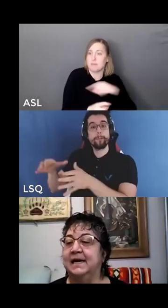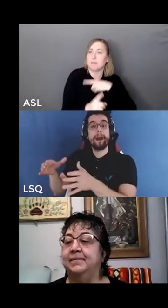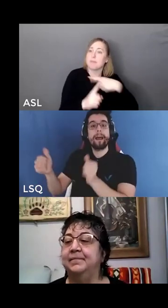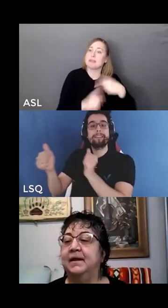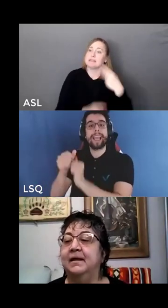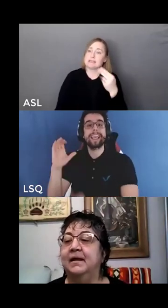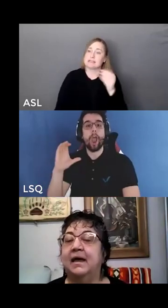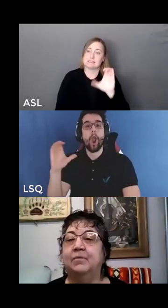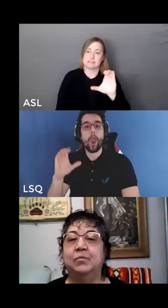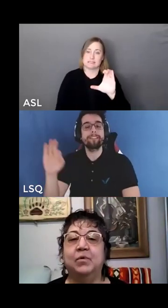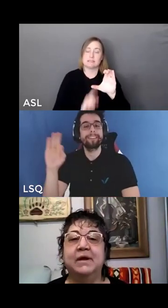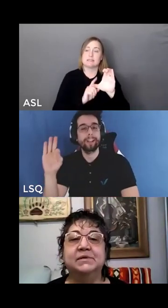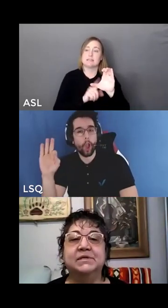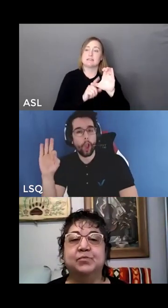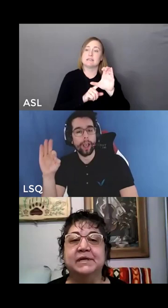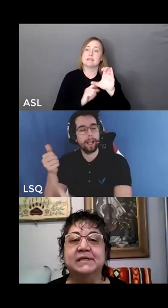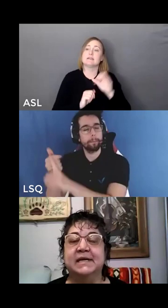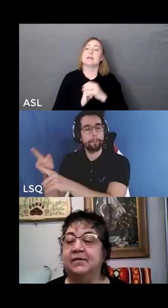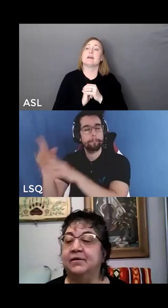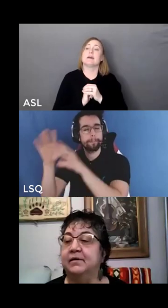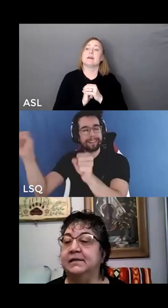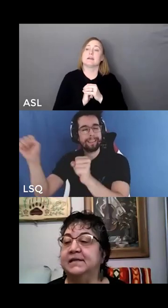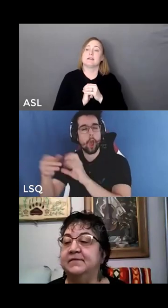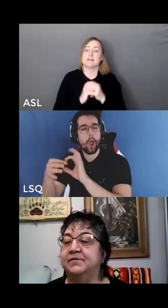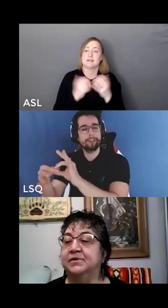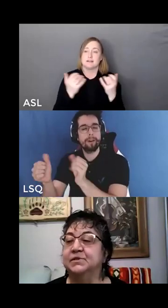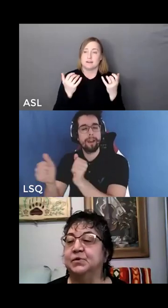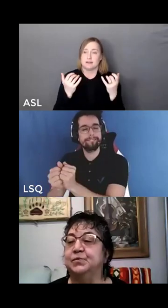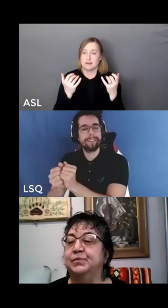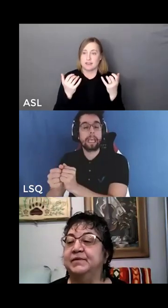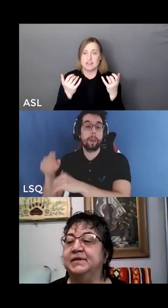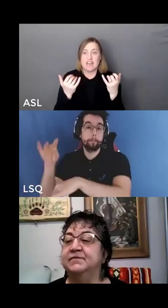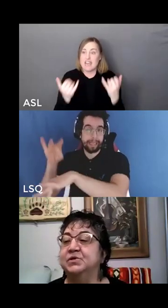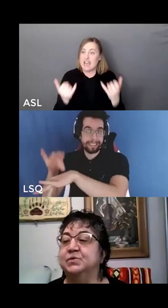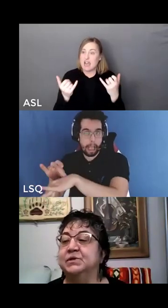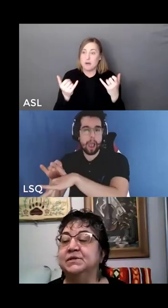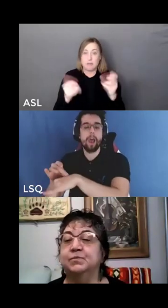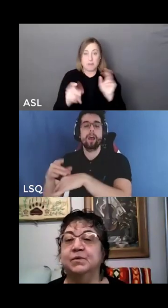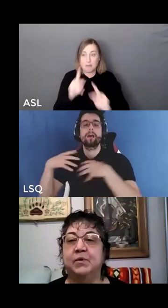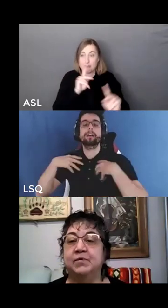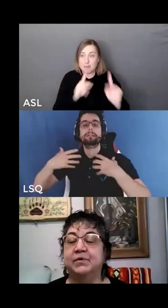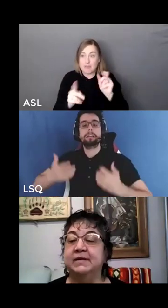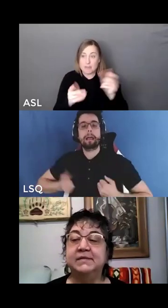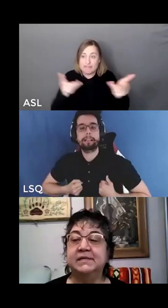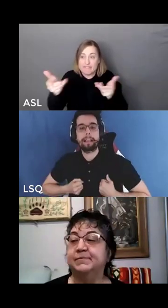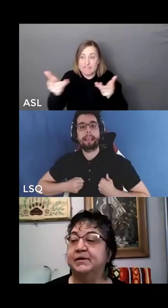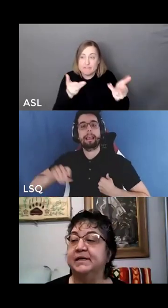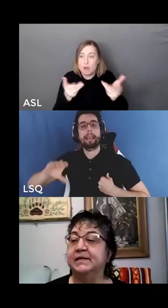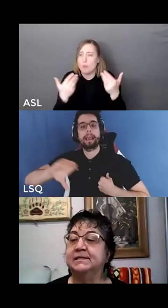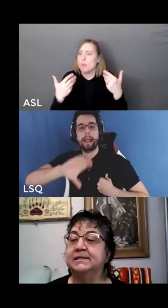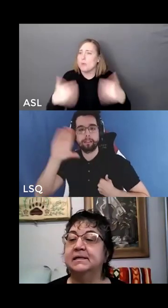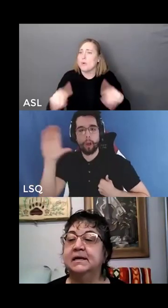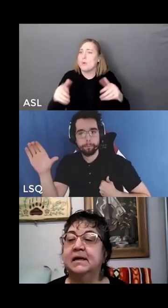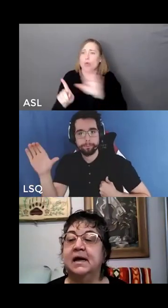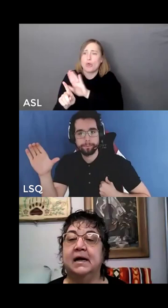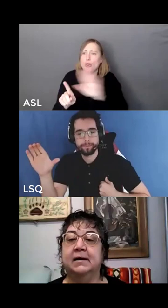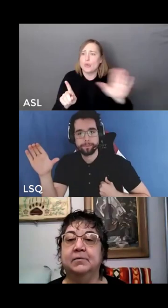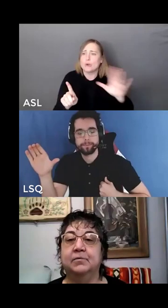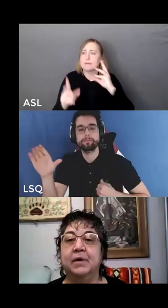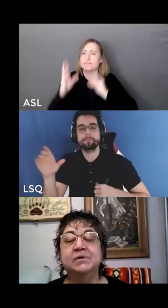Canada. And we were able to bring together a diverse group of individuals with both lived experience,